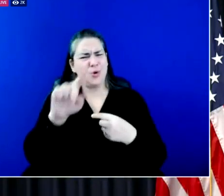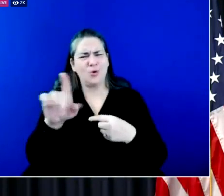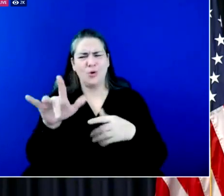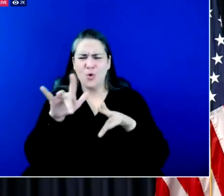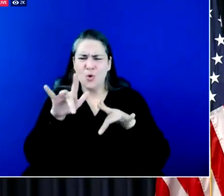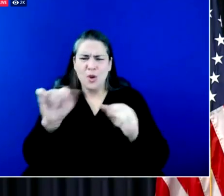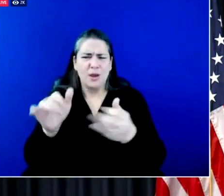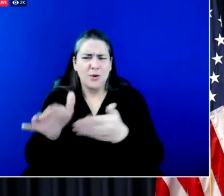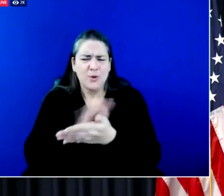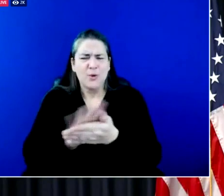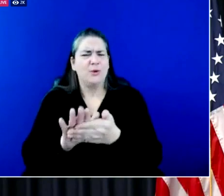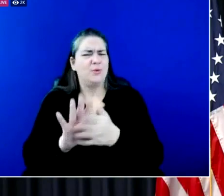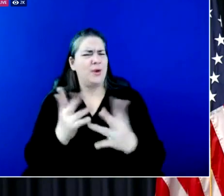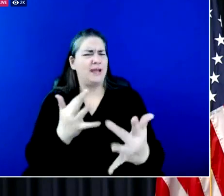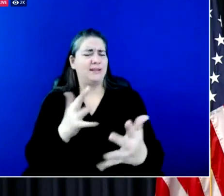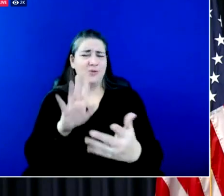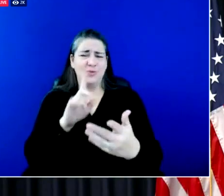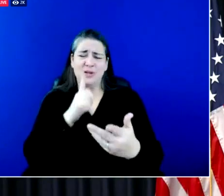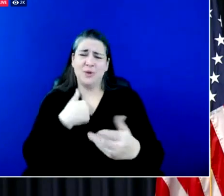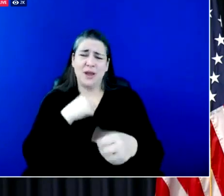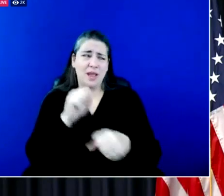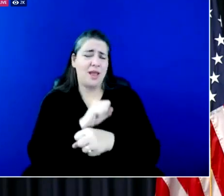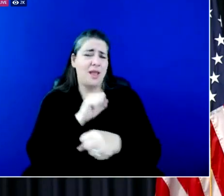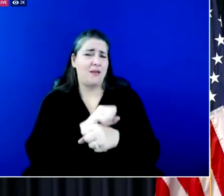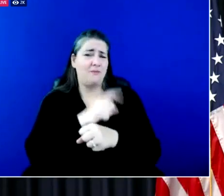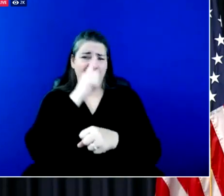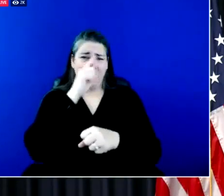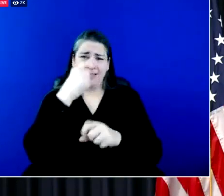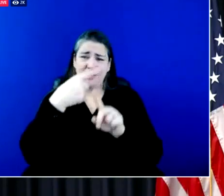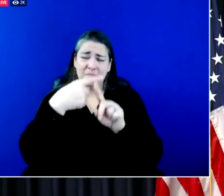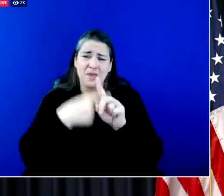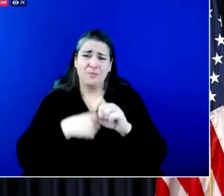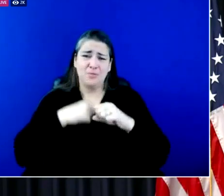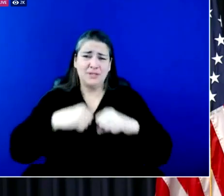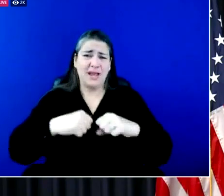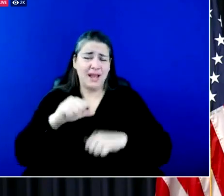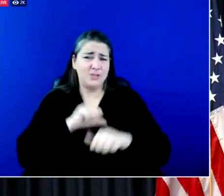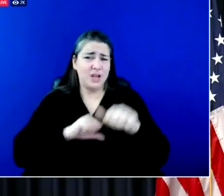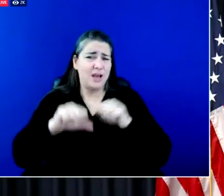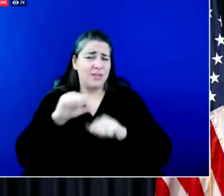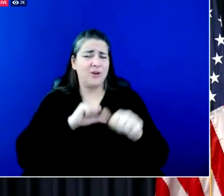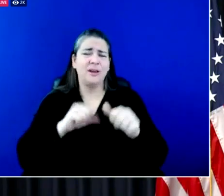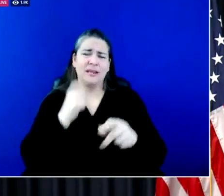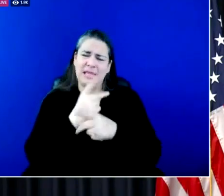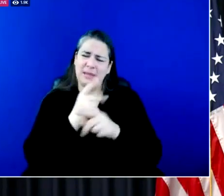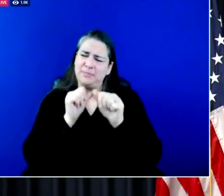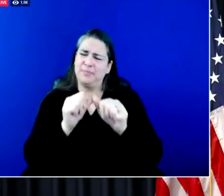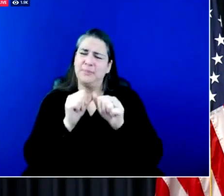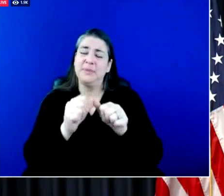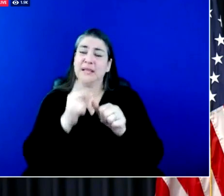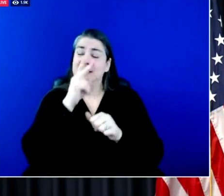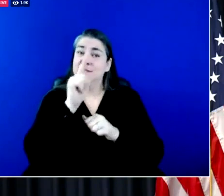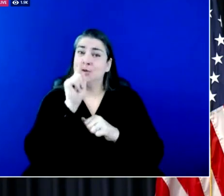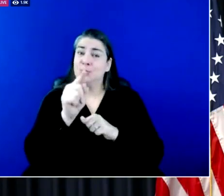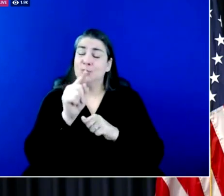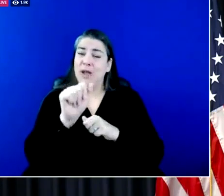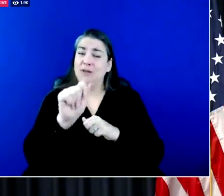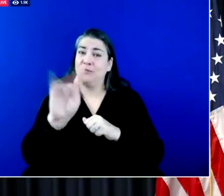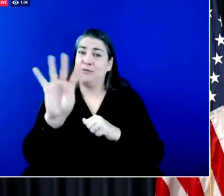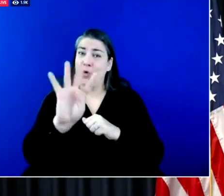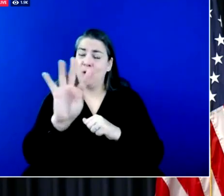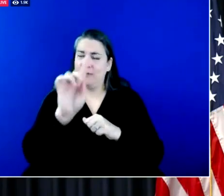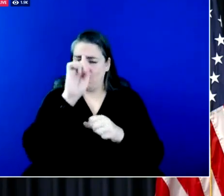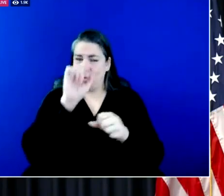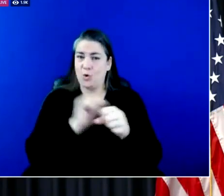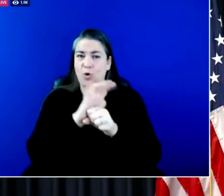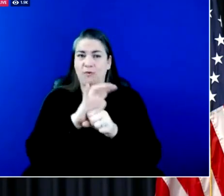we've done so much these last 11 months to protect one another uh let's keep it up we'll see you at four for our covid update